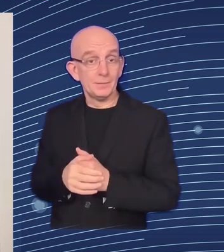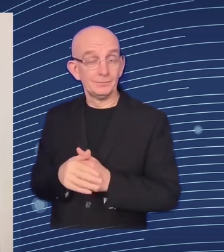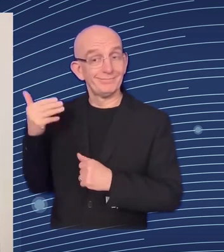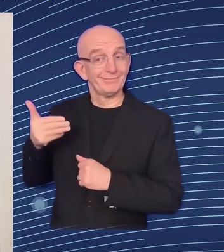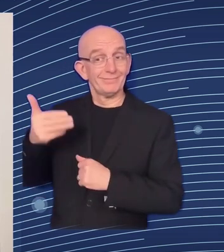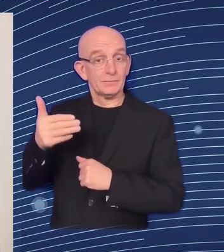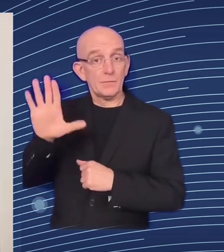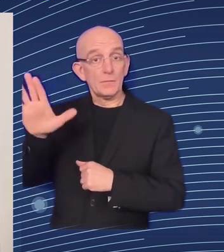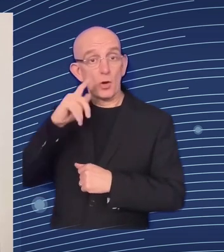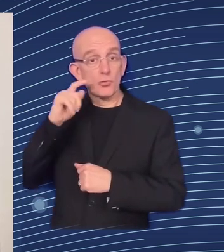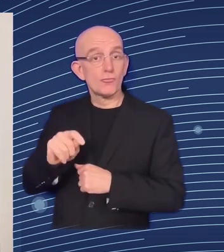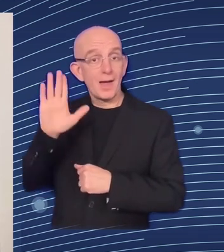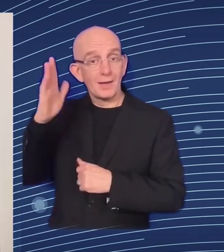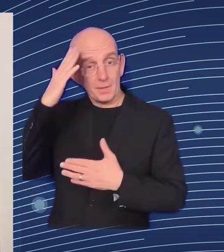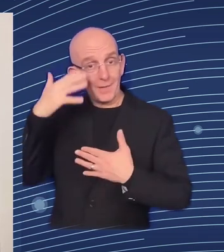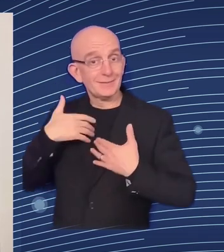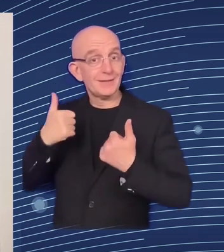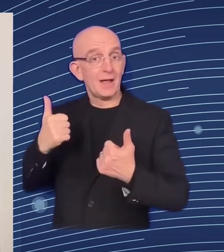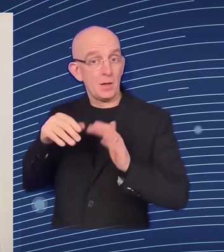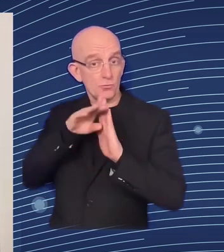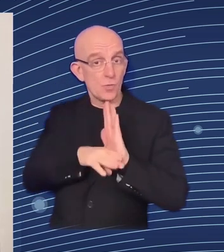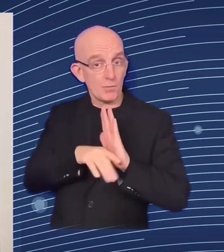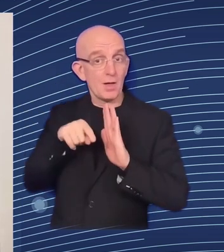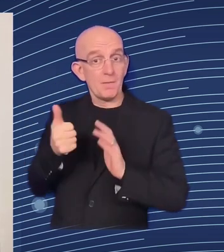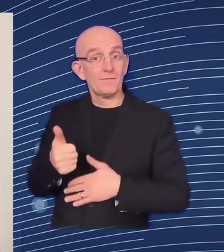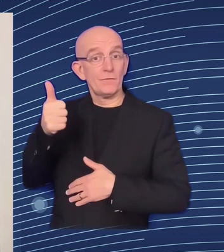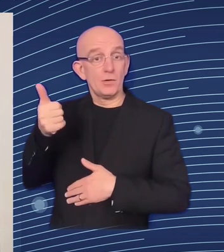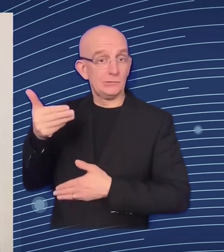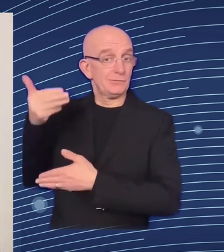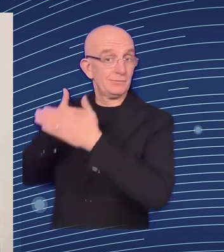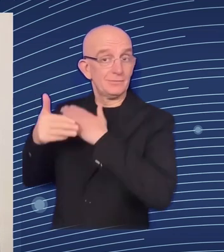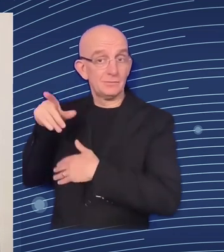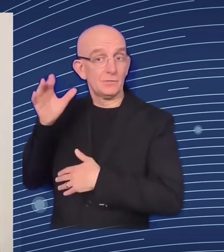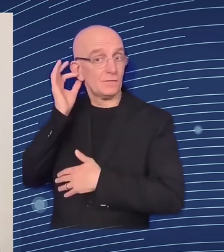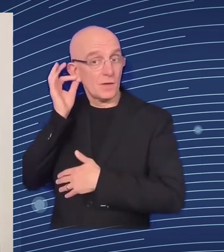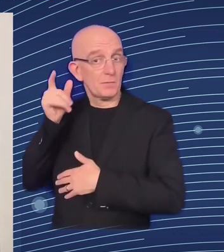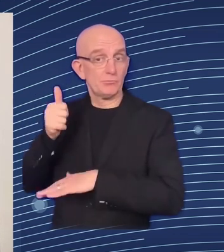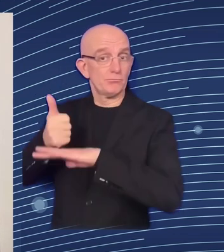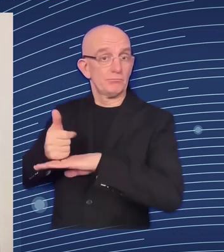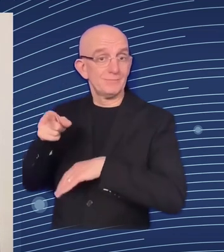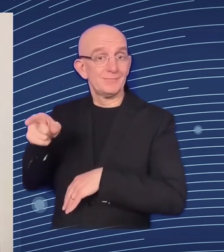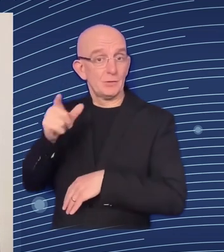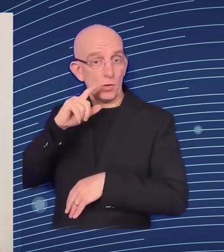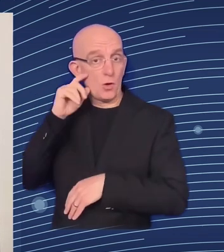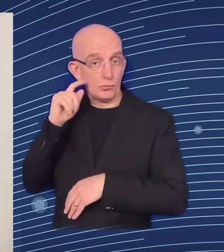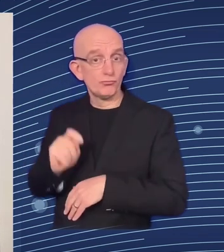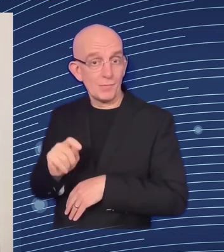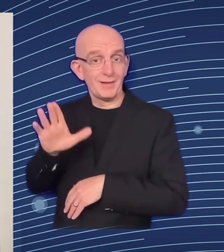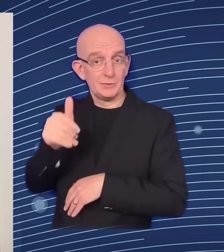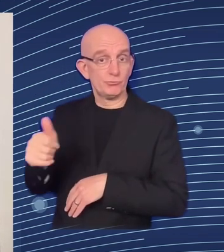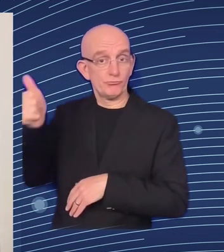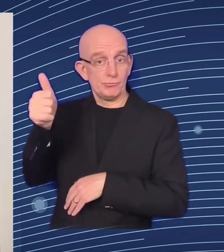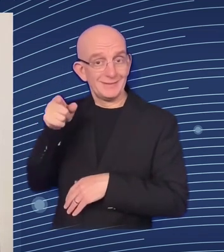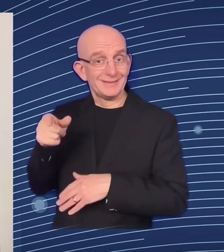provide individuals in the community with psychosocial support through group and individual counseling as well as family support